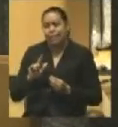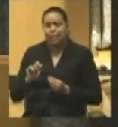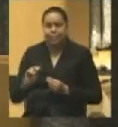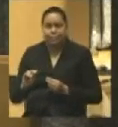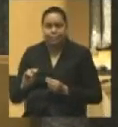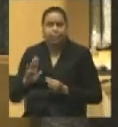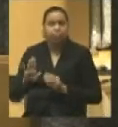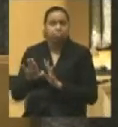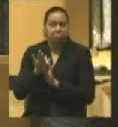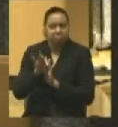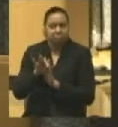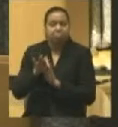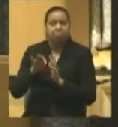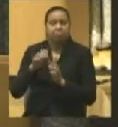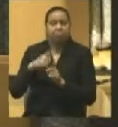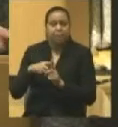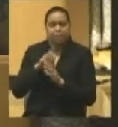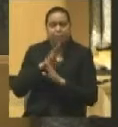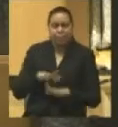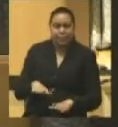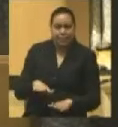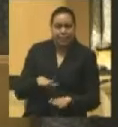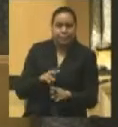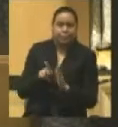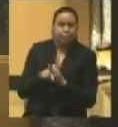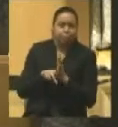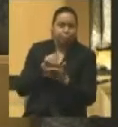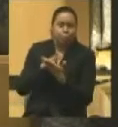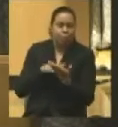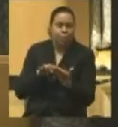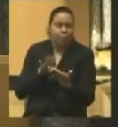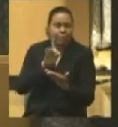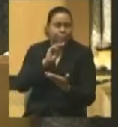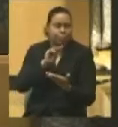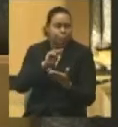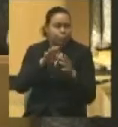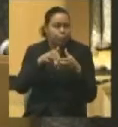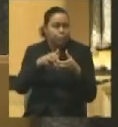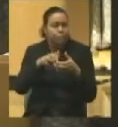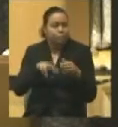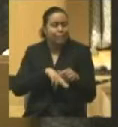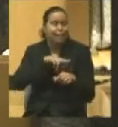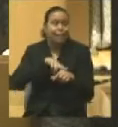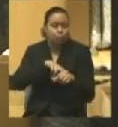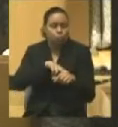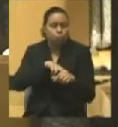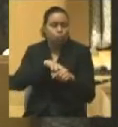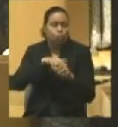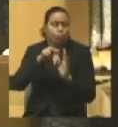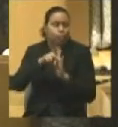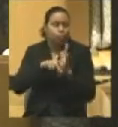and the peace plank of the Democratic Party, the national peace plank in